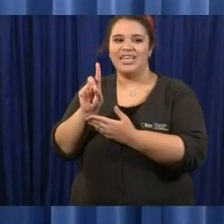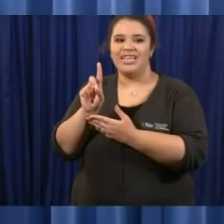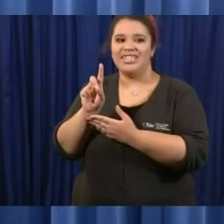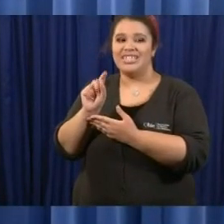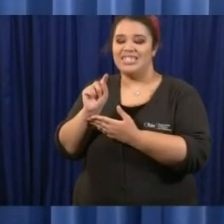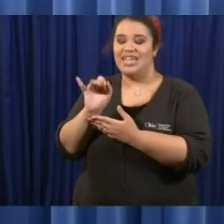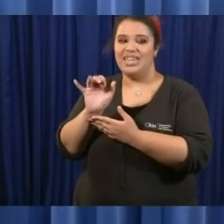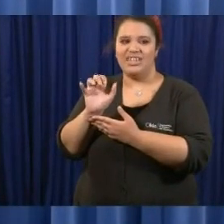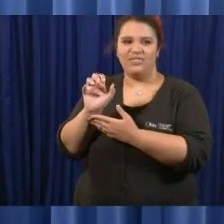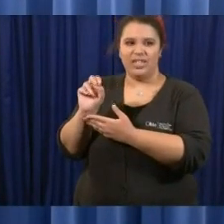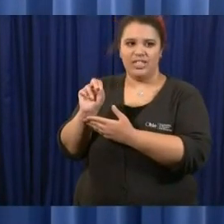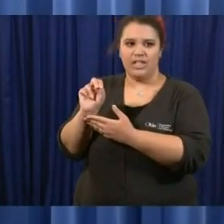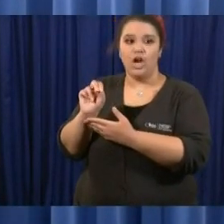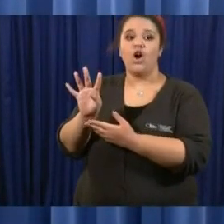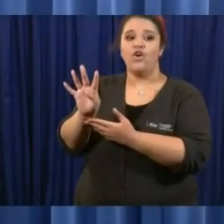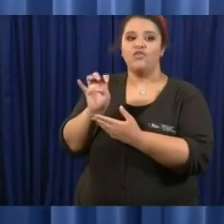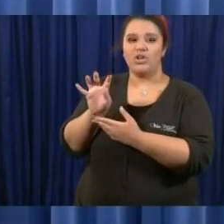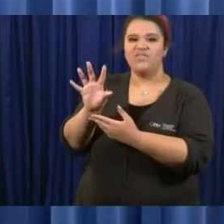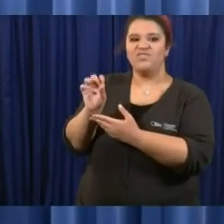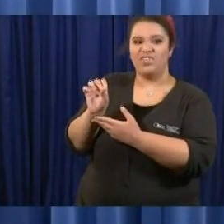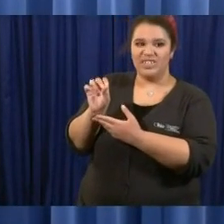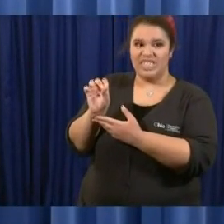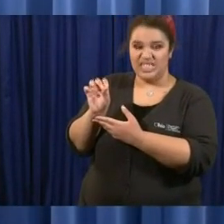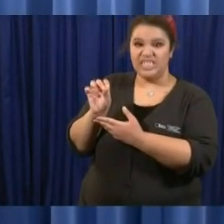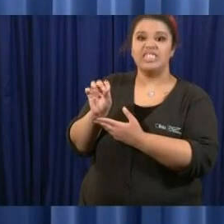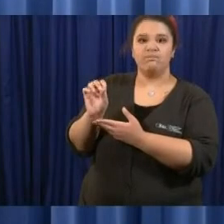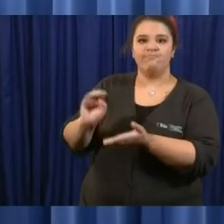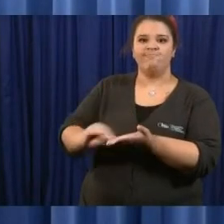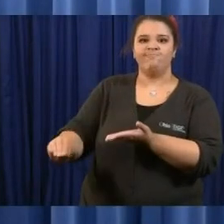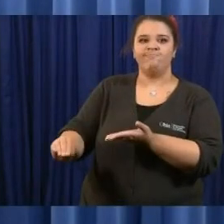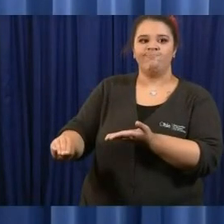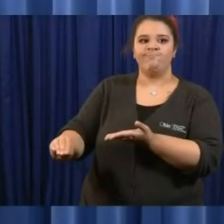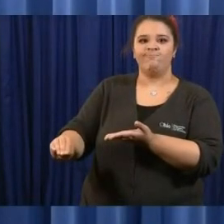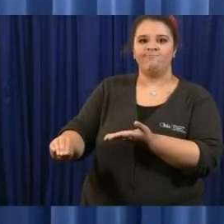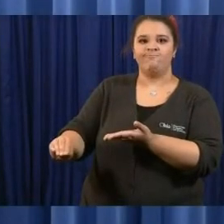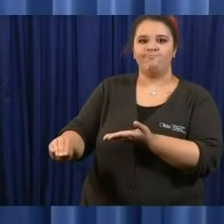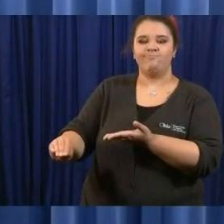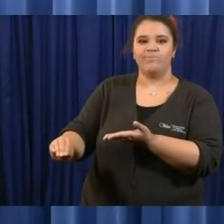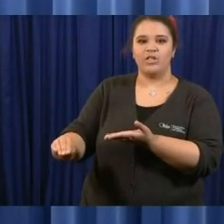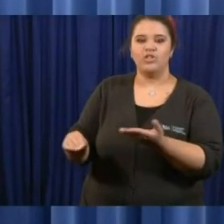universities are going to weather this pandemic and what will they look like going forward